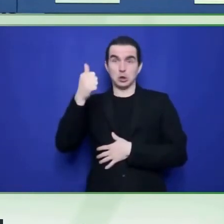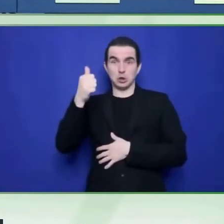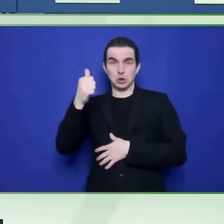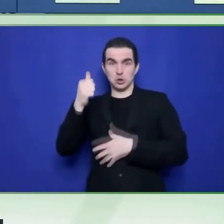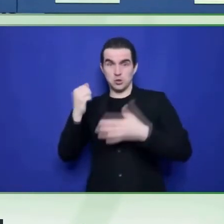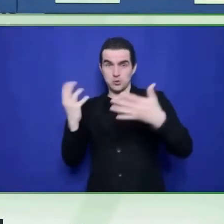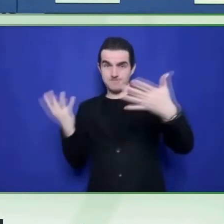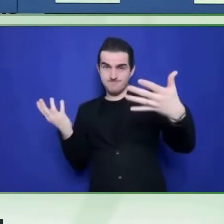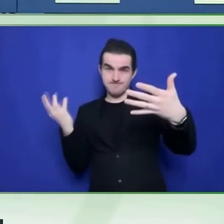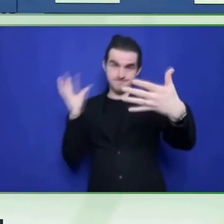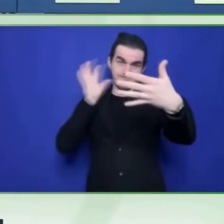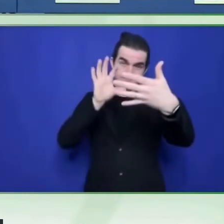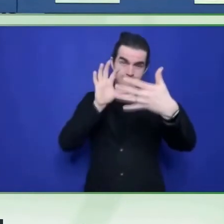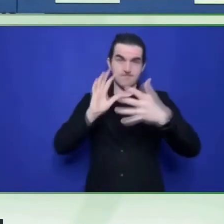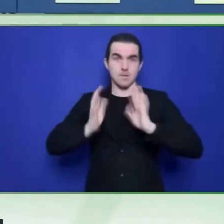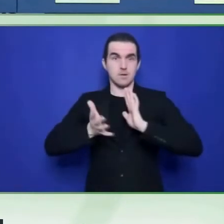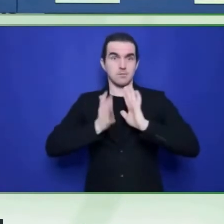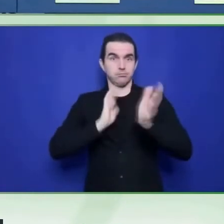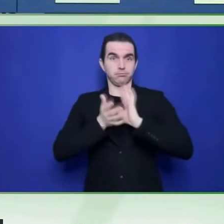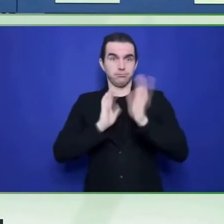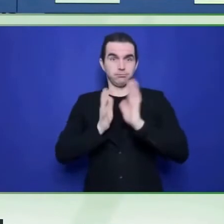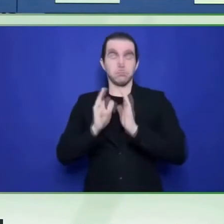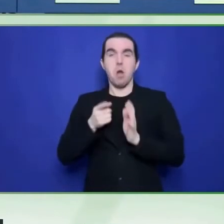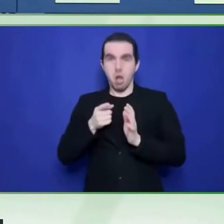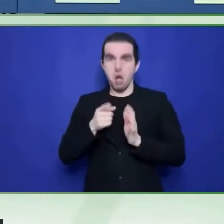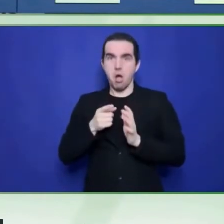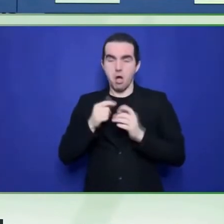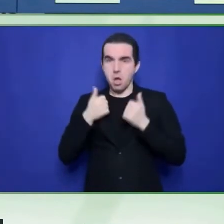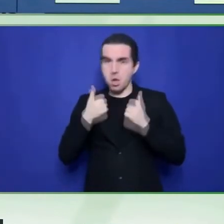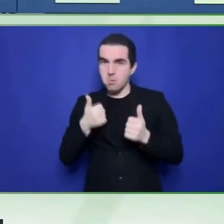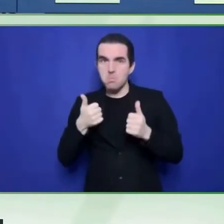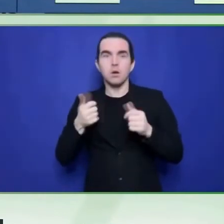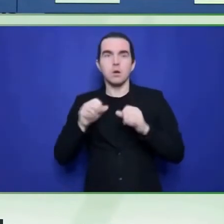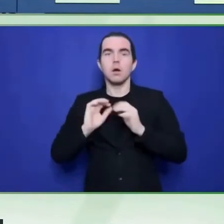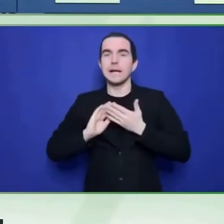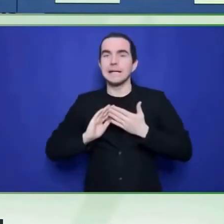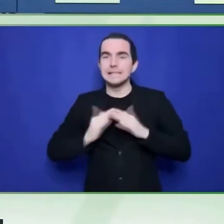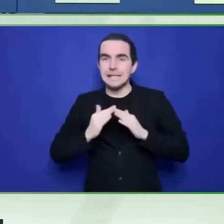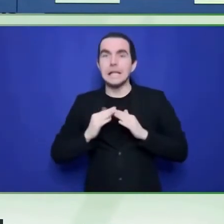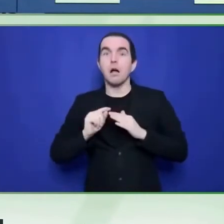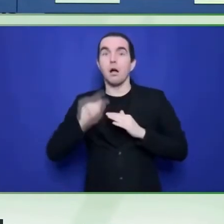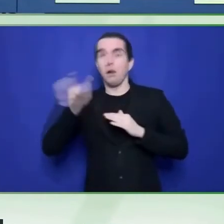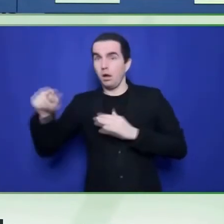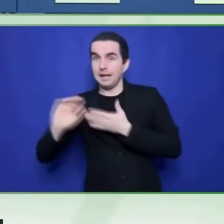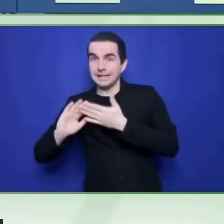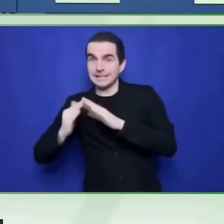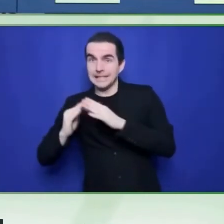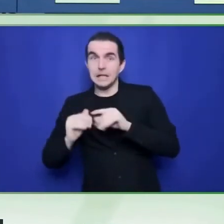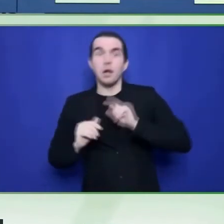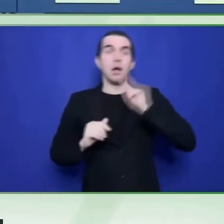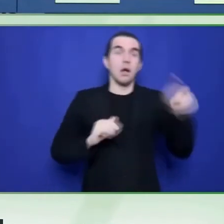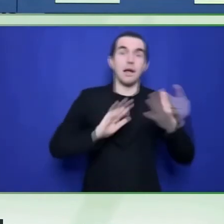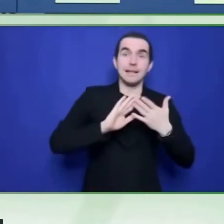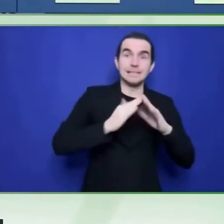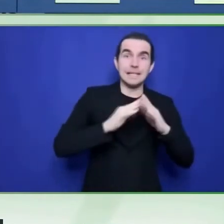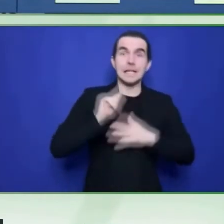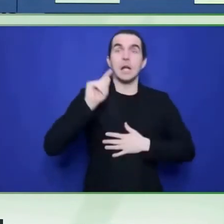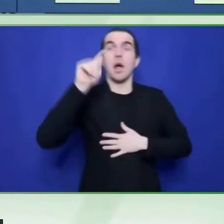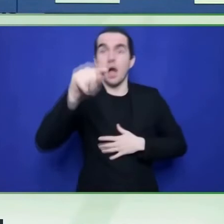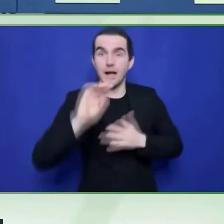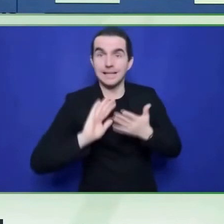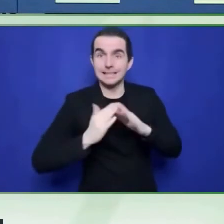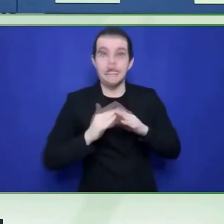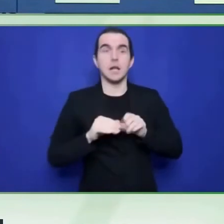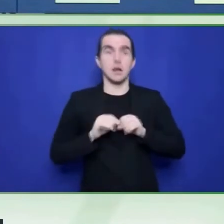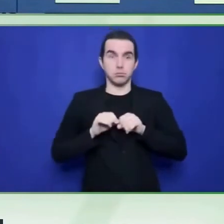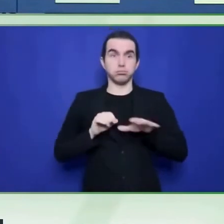To develop it further, we signed a joint research agreement on accessible broadcasting with CAO University.